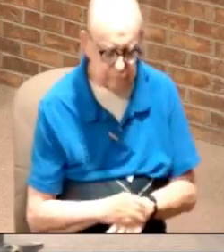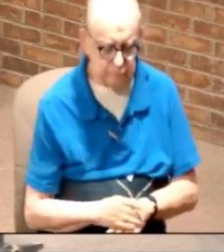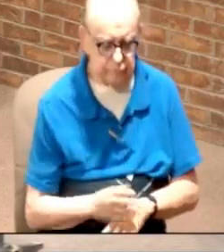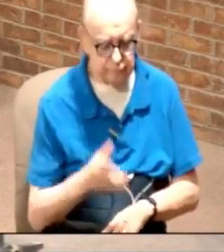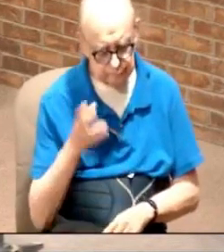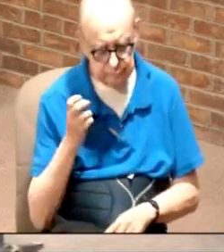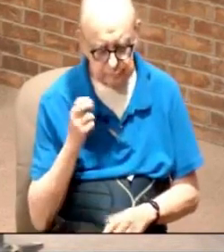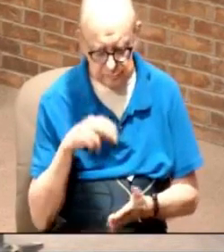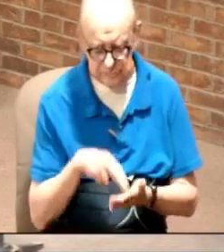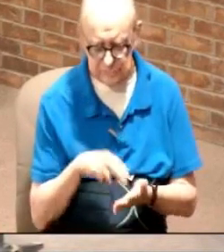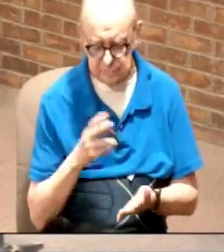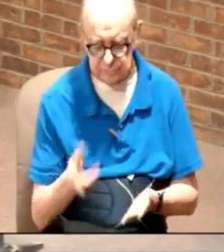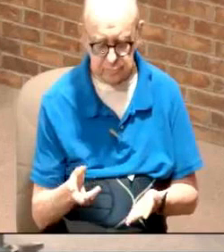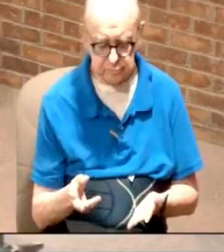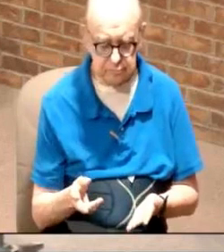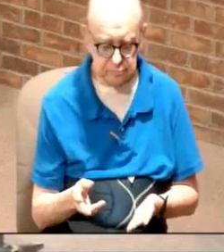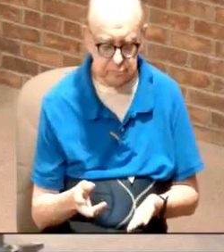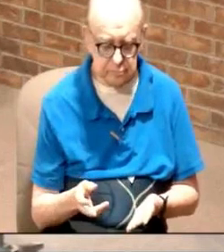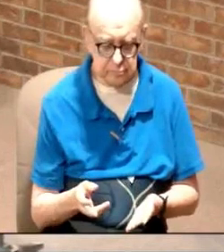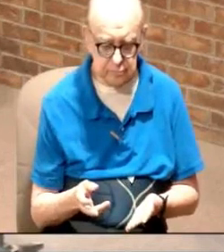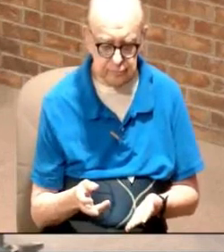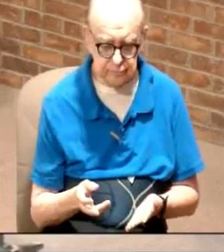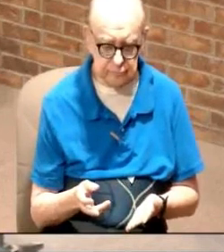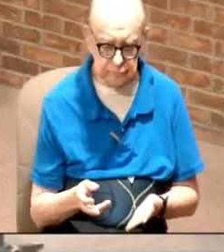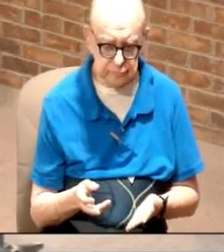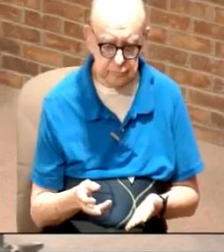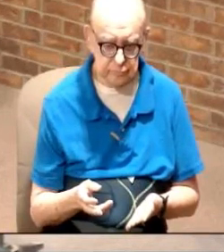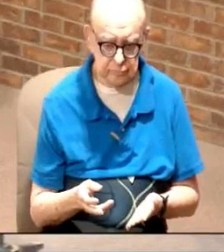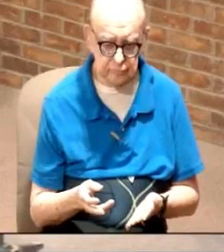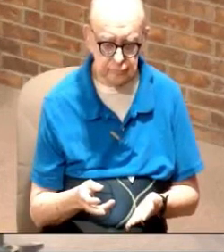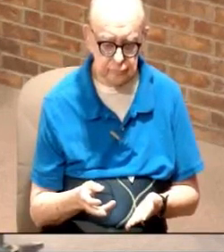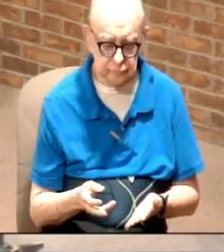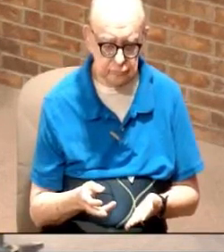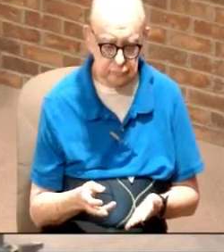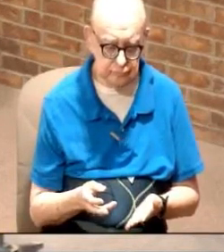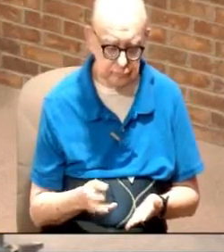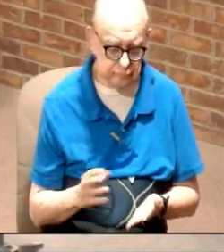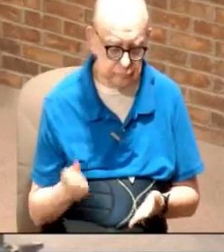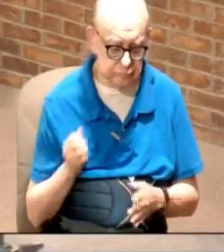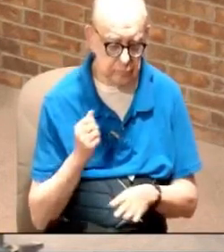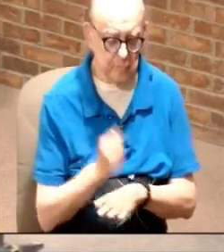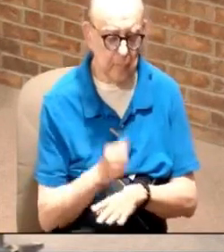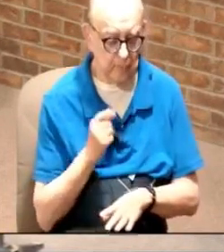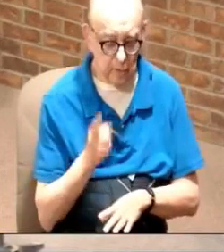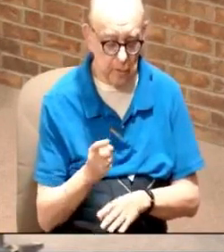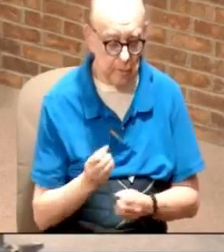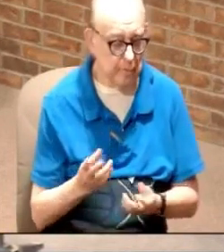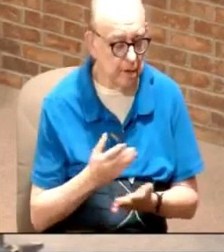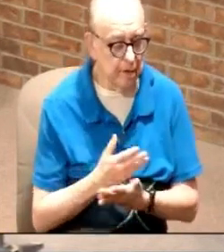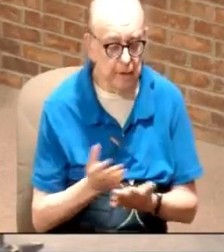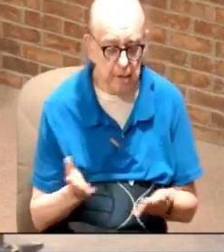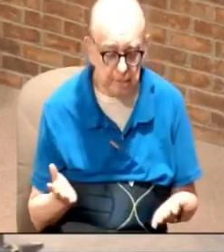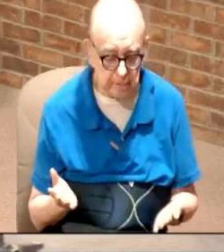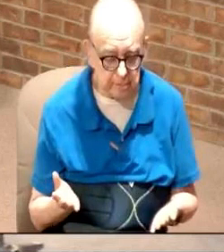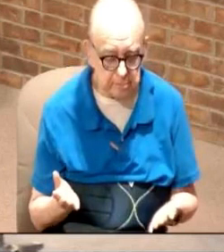Satan is standing, ladies and gentlemen, and accusing you of a lot of things.